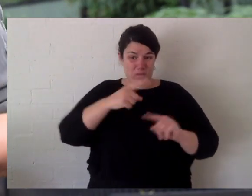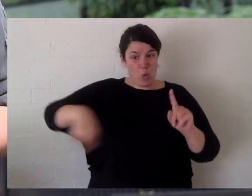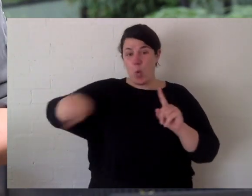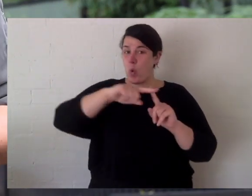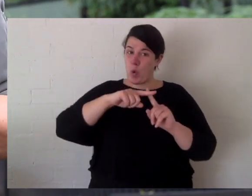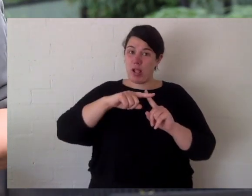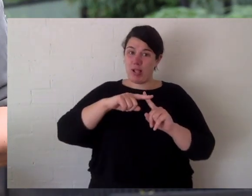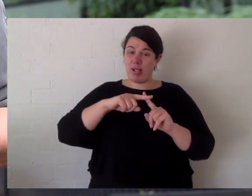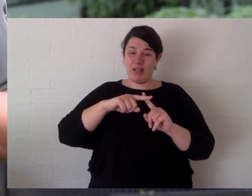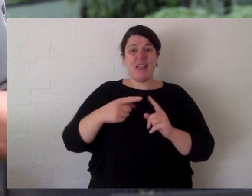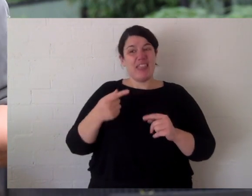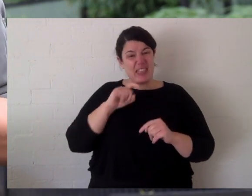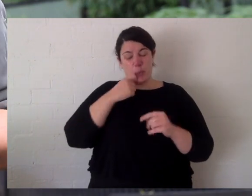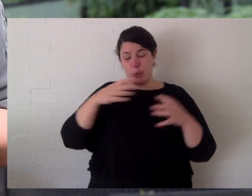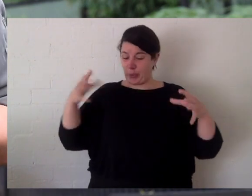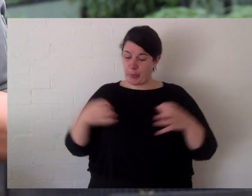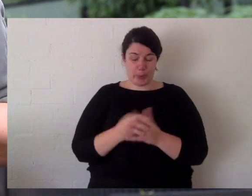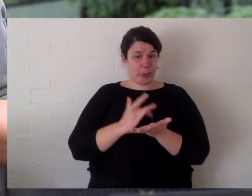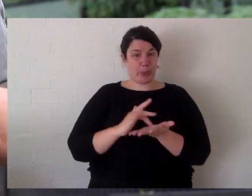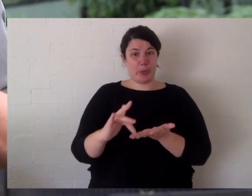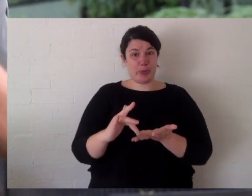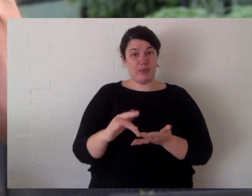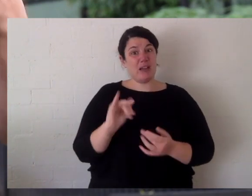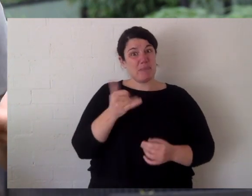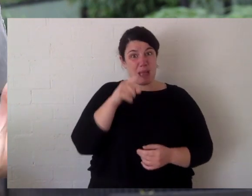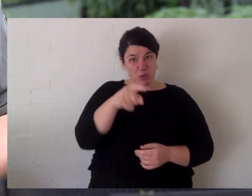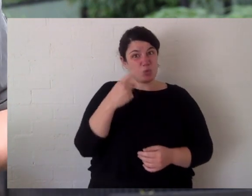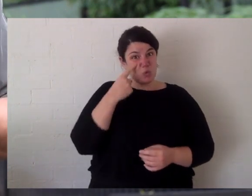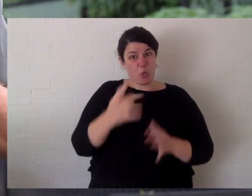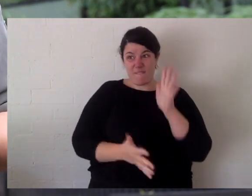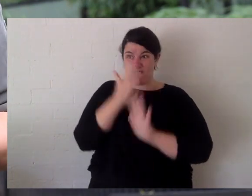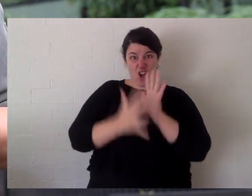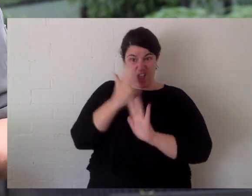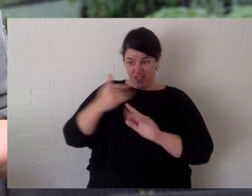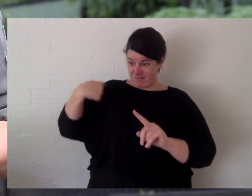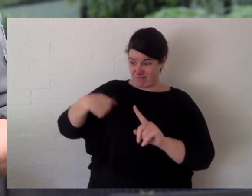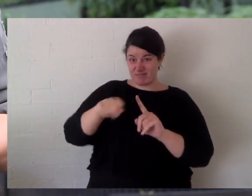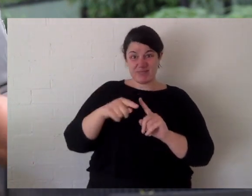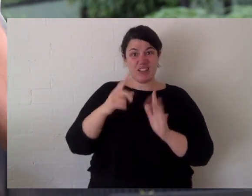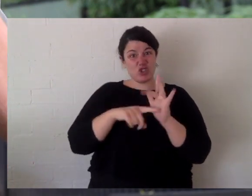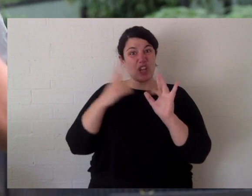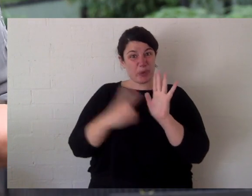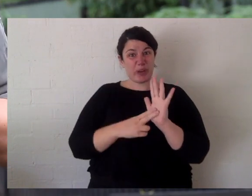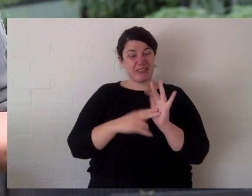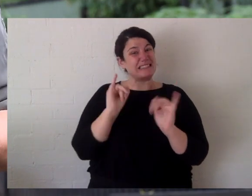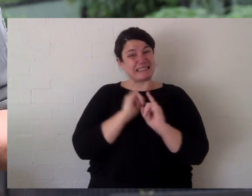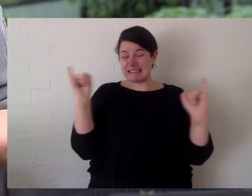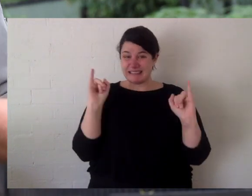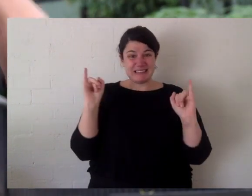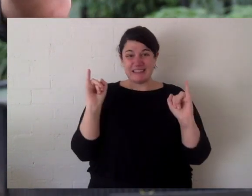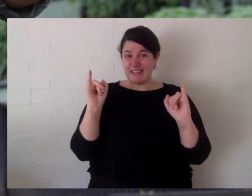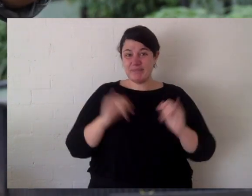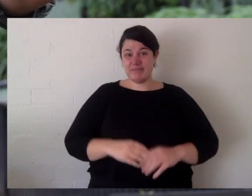everyone saw the Australian wildfires this year. You might even have been in the areas that were fire affected. Now those fires